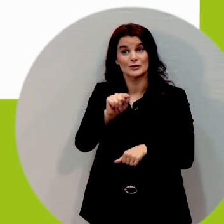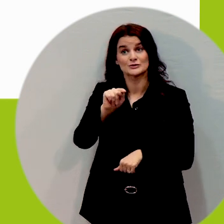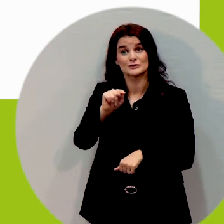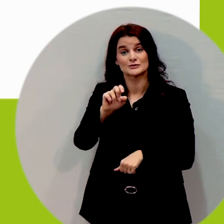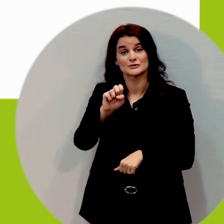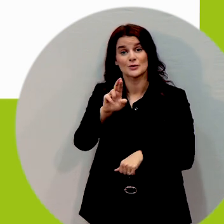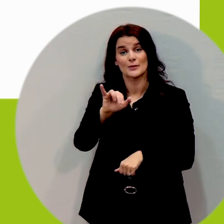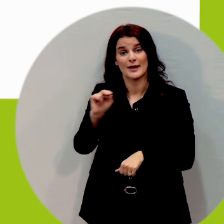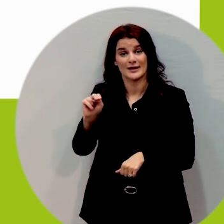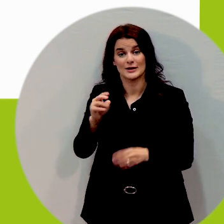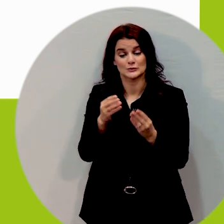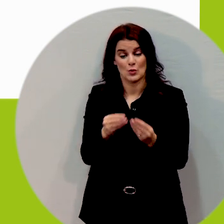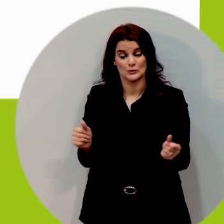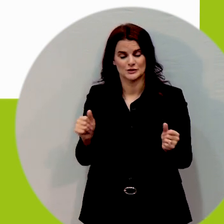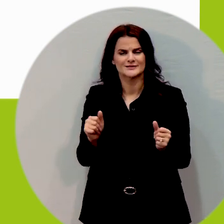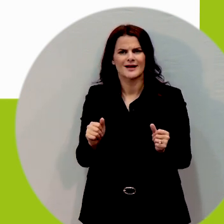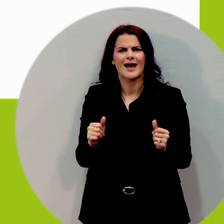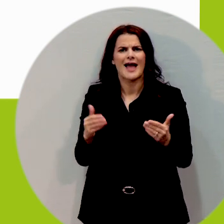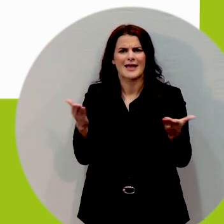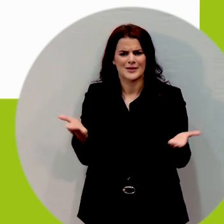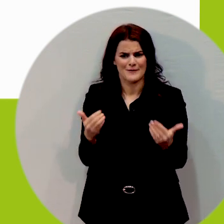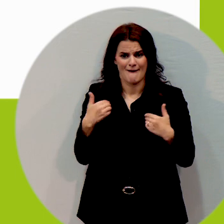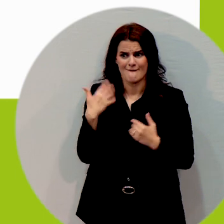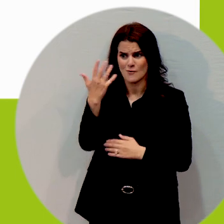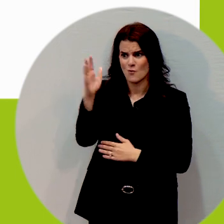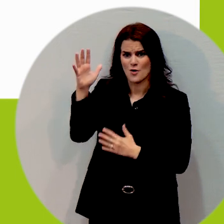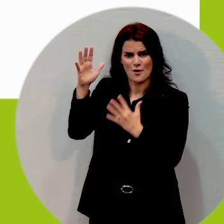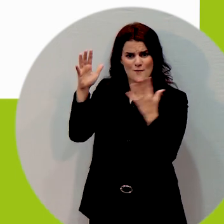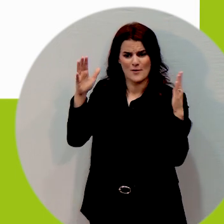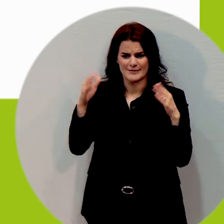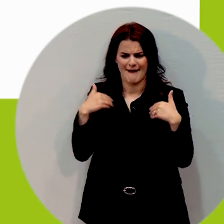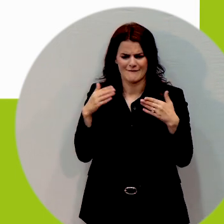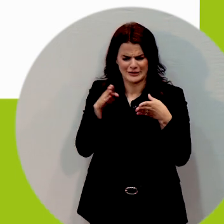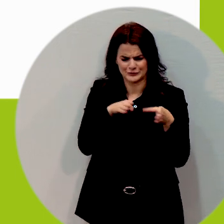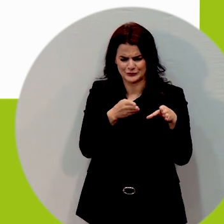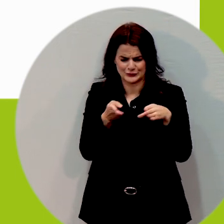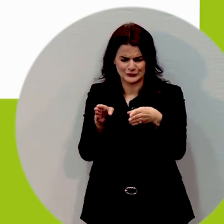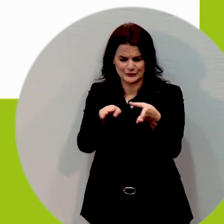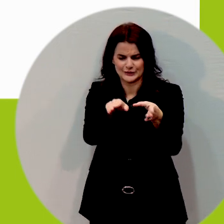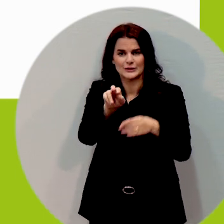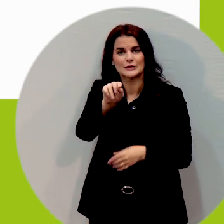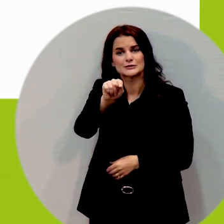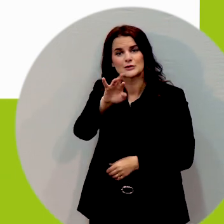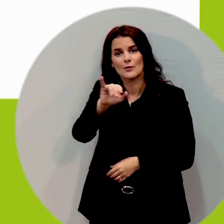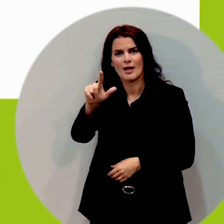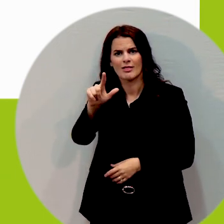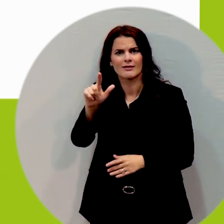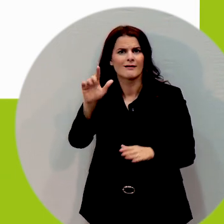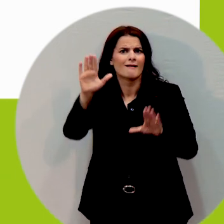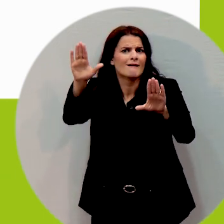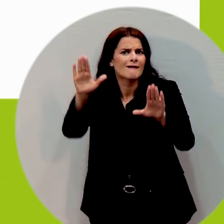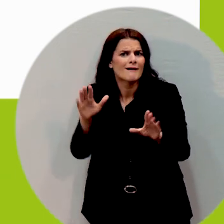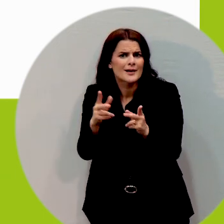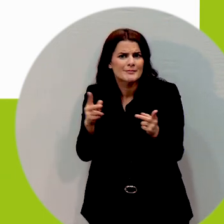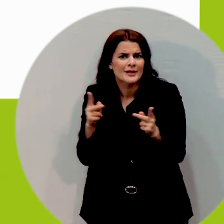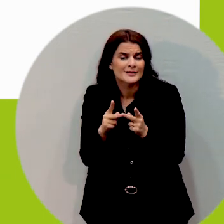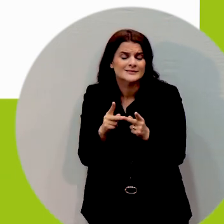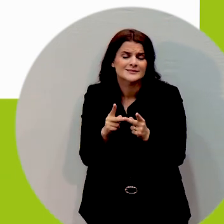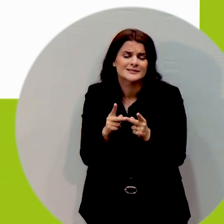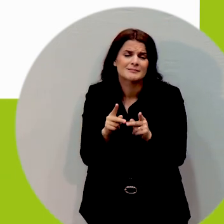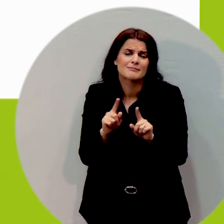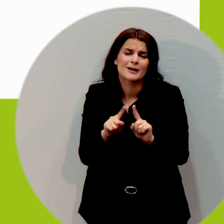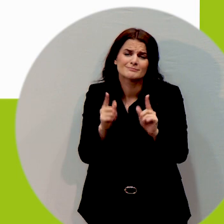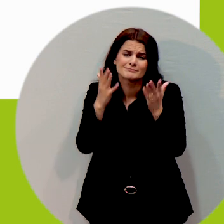unfortunately the natural terrain uh and of which it should remain because that's how it is